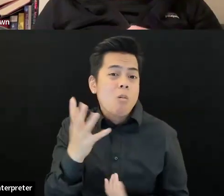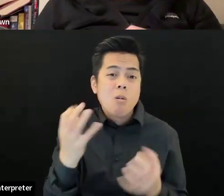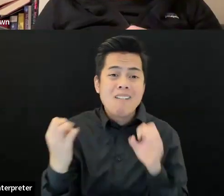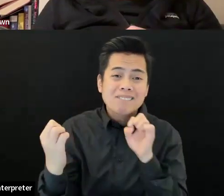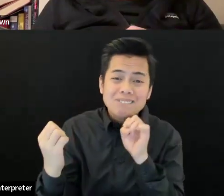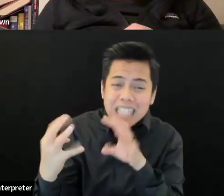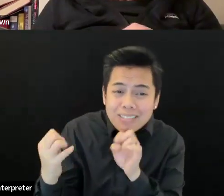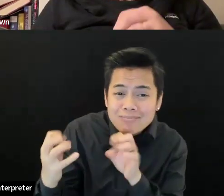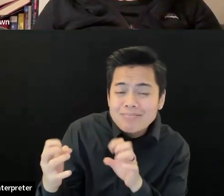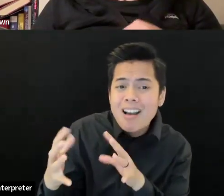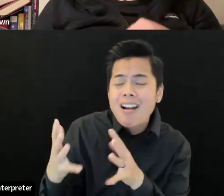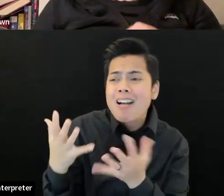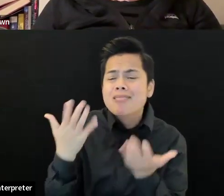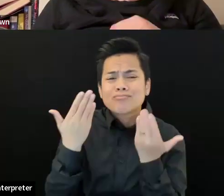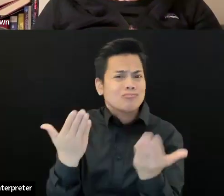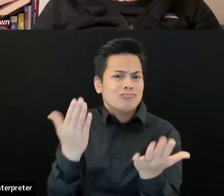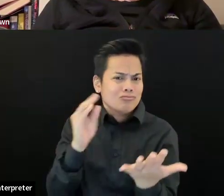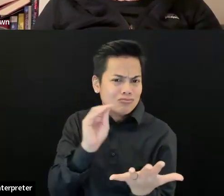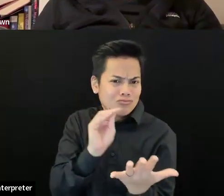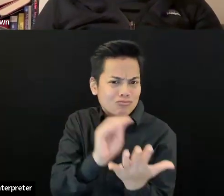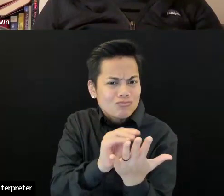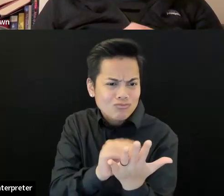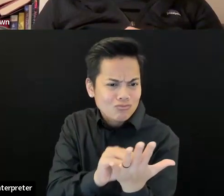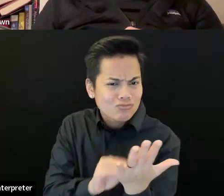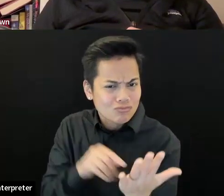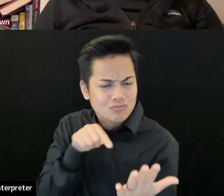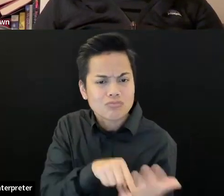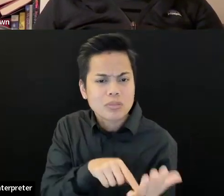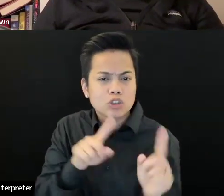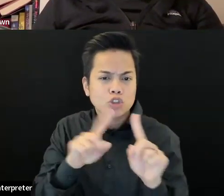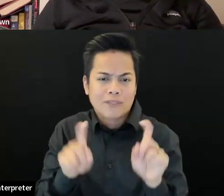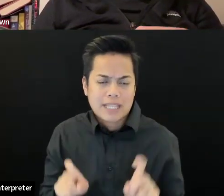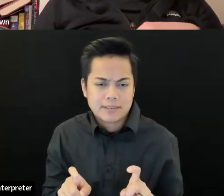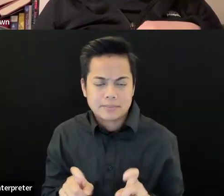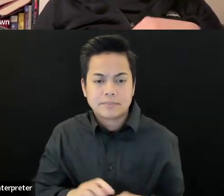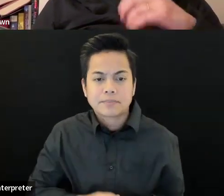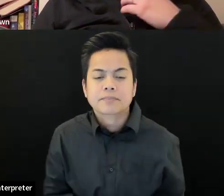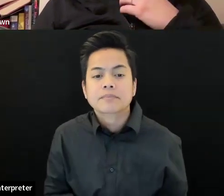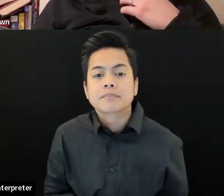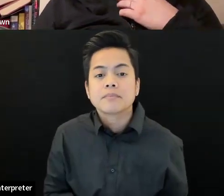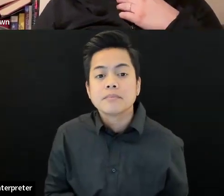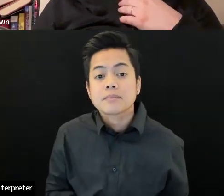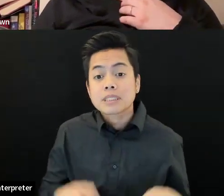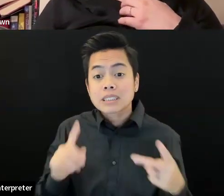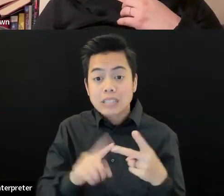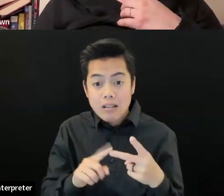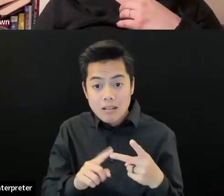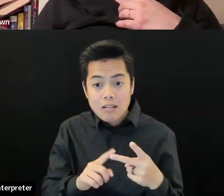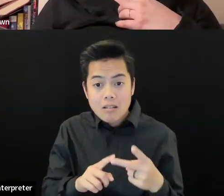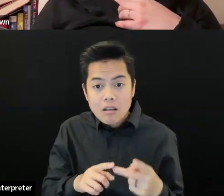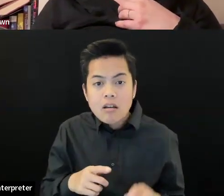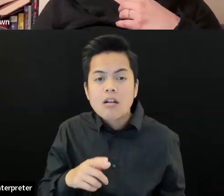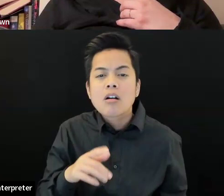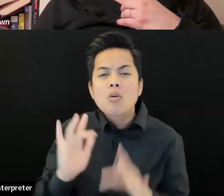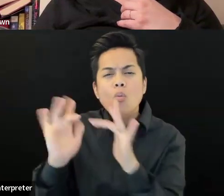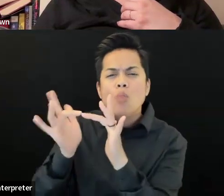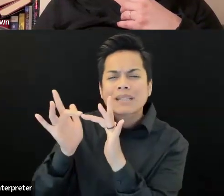input. So we'll be sending that around. Disability Cultural Center dot org is our